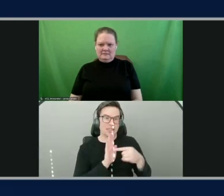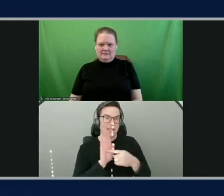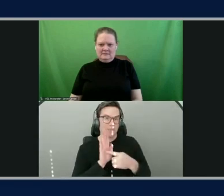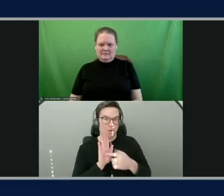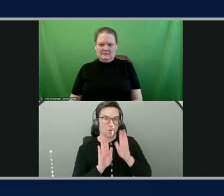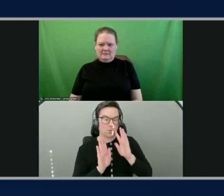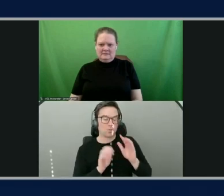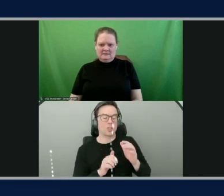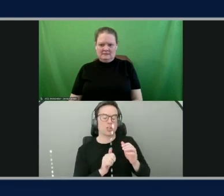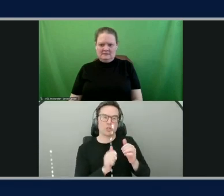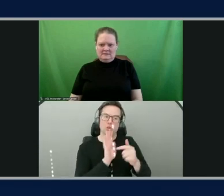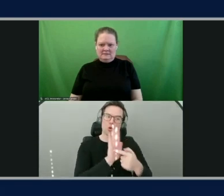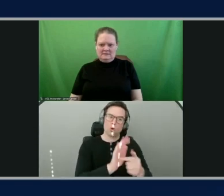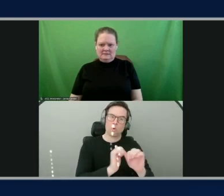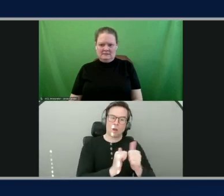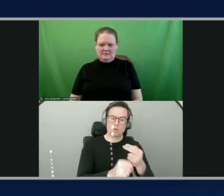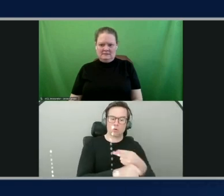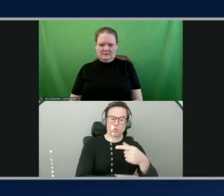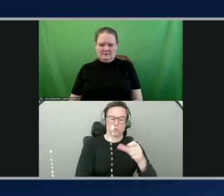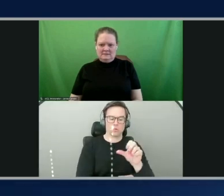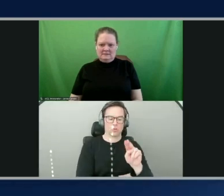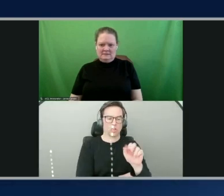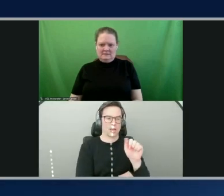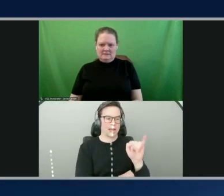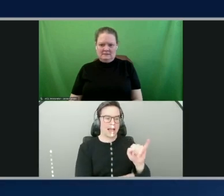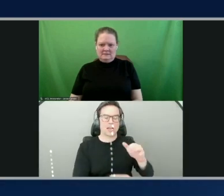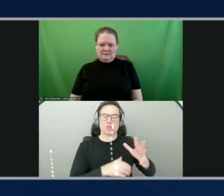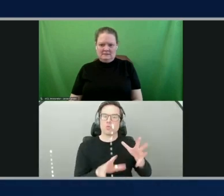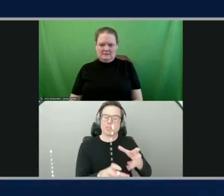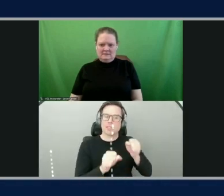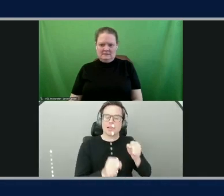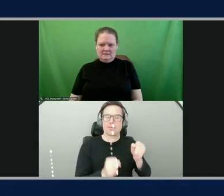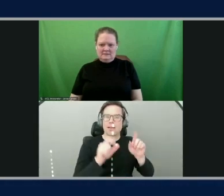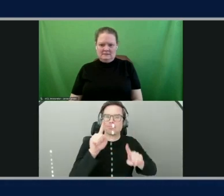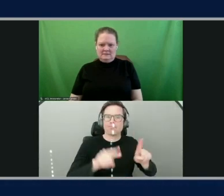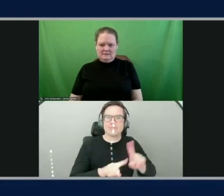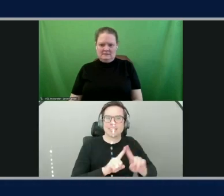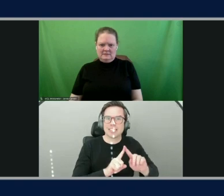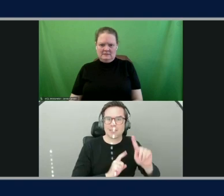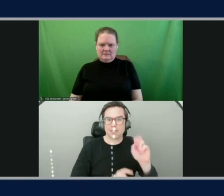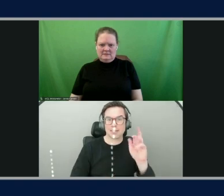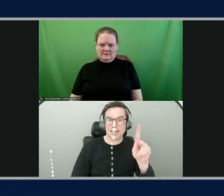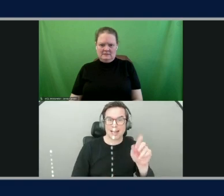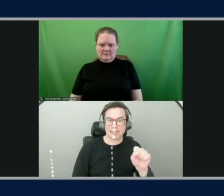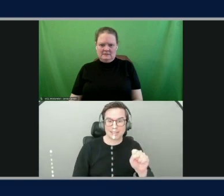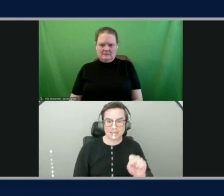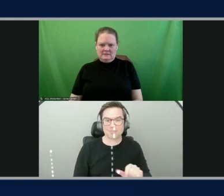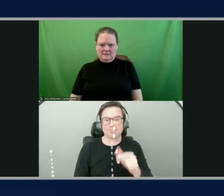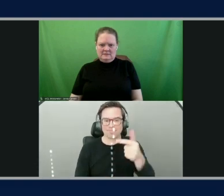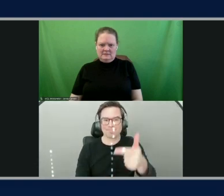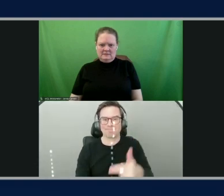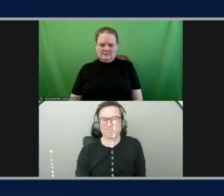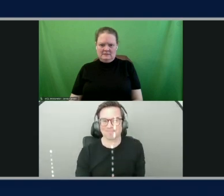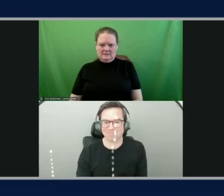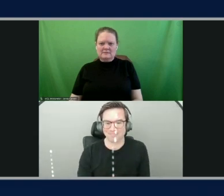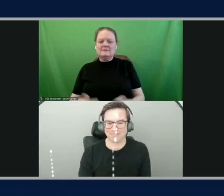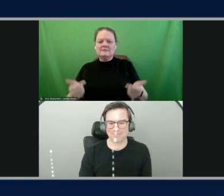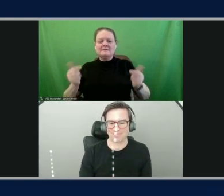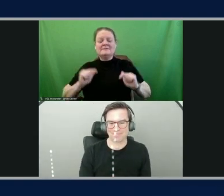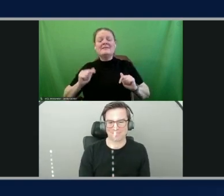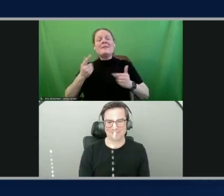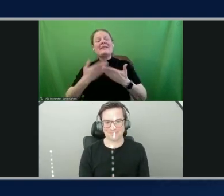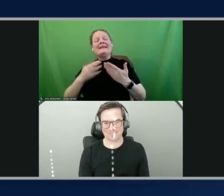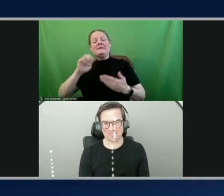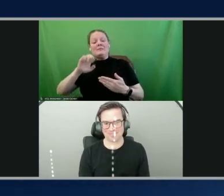accelerate manual tasks of all sorts. Now, let's really face it. Some of these manual tasks are not even things we actually enjoy doing